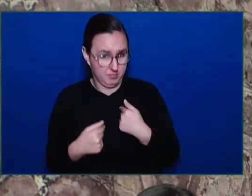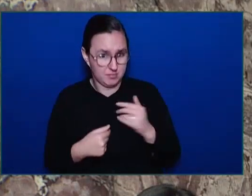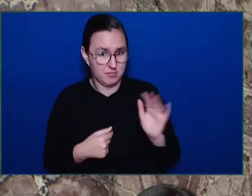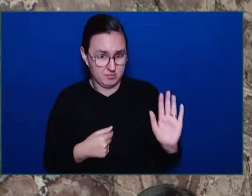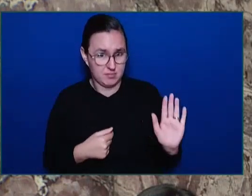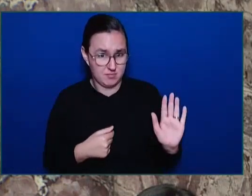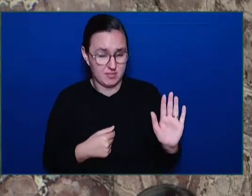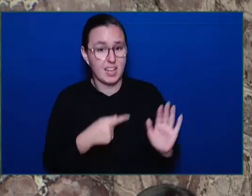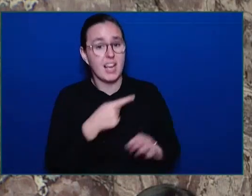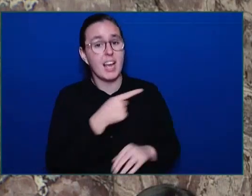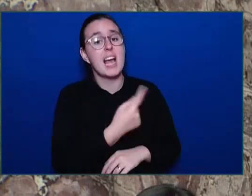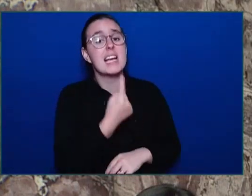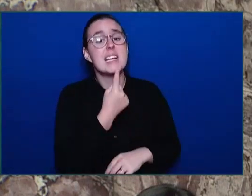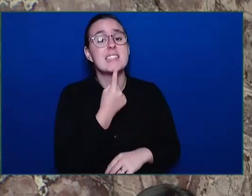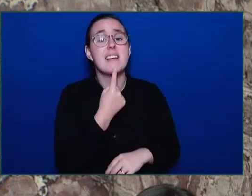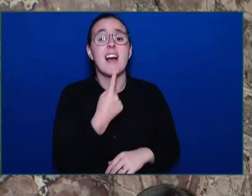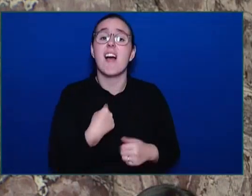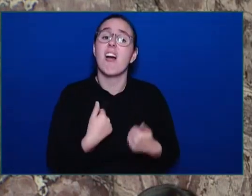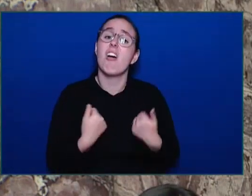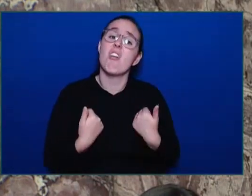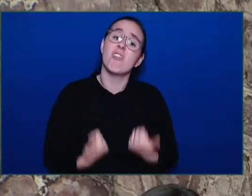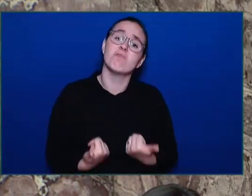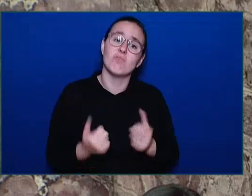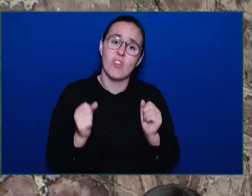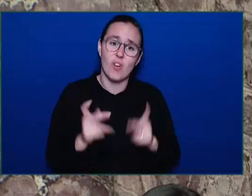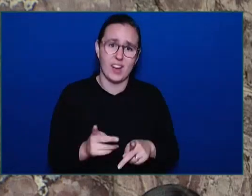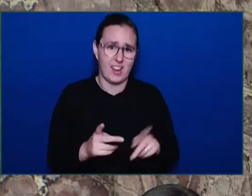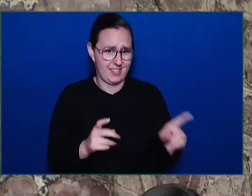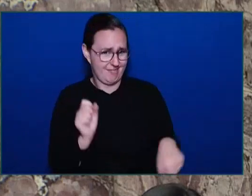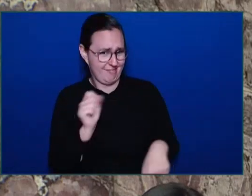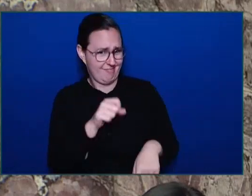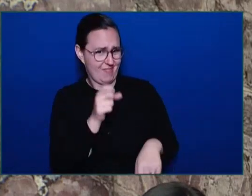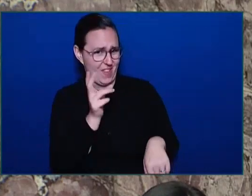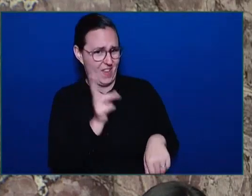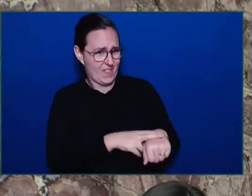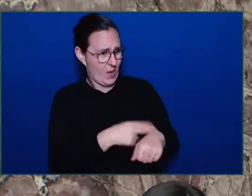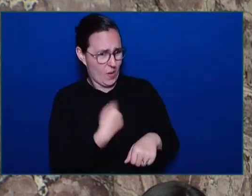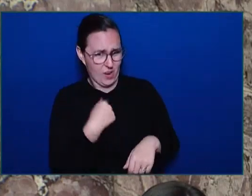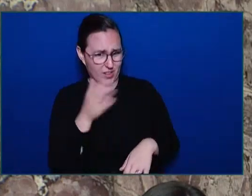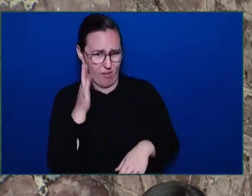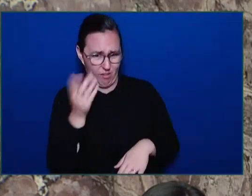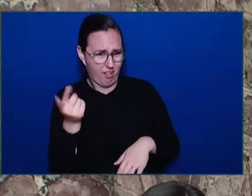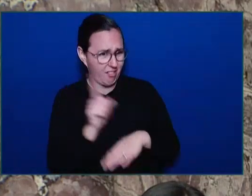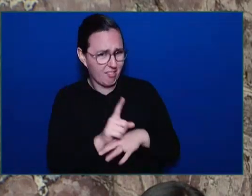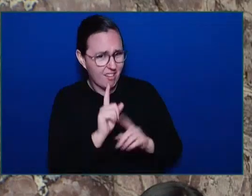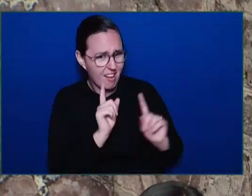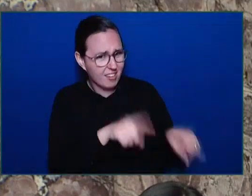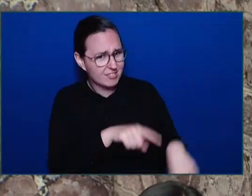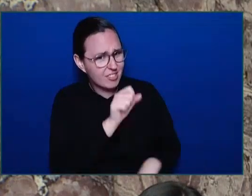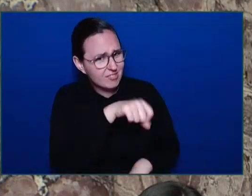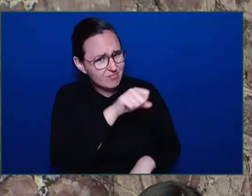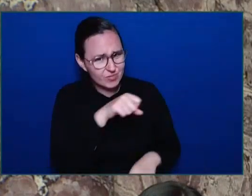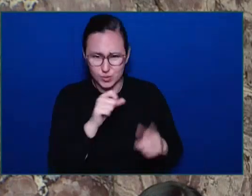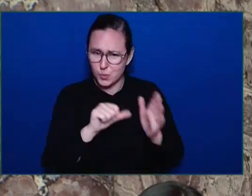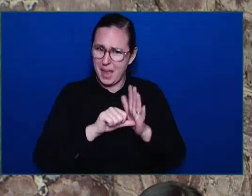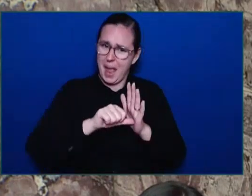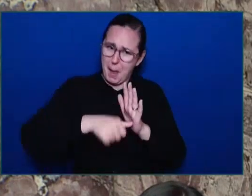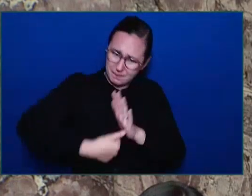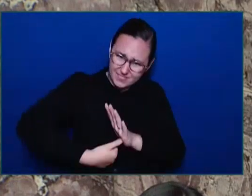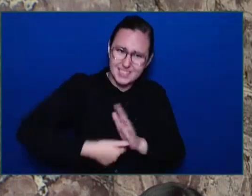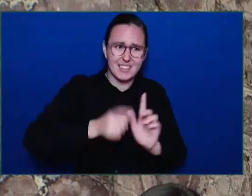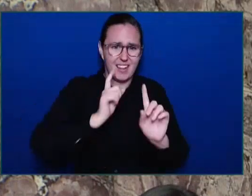right I'm going to take this opportunity to answer the question. To point out, Honourable Speaker. To point out that they cut system